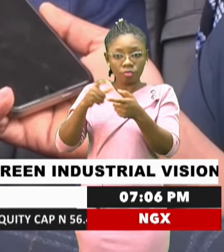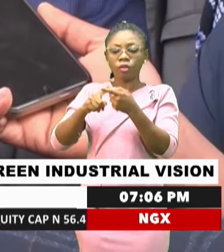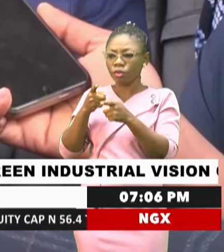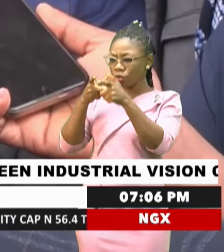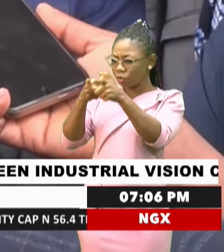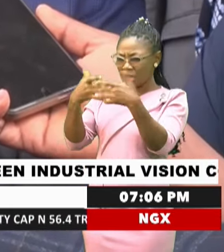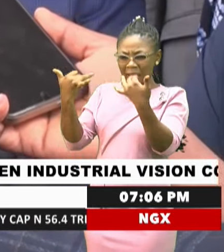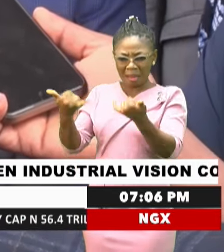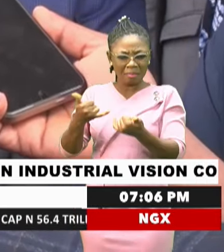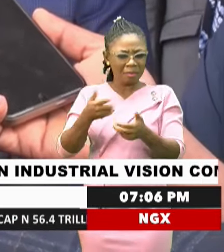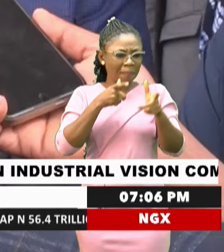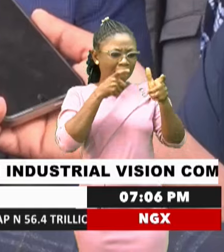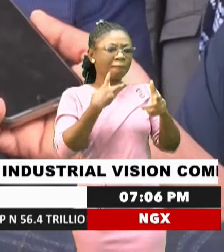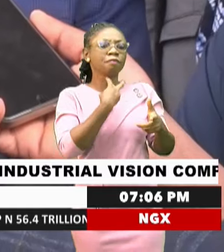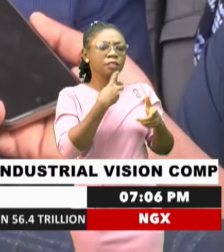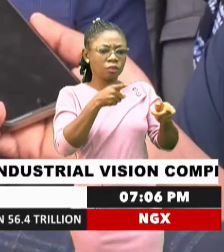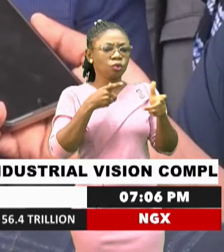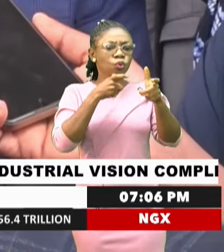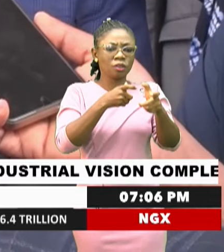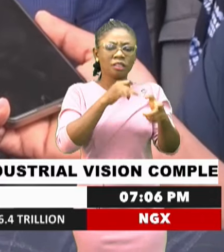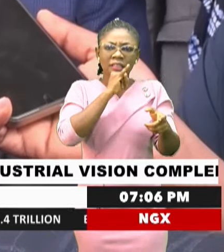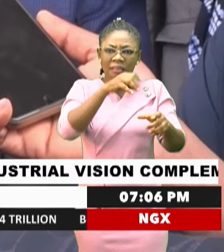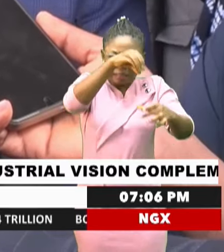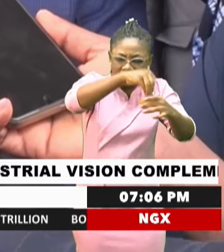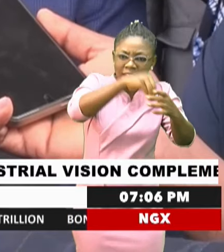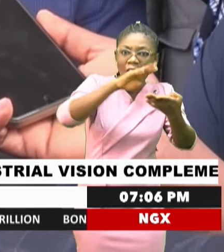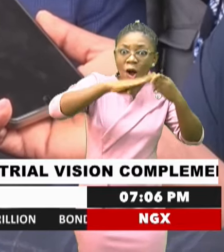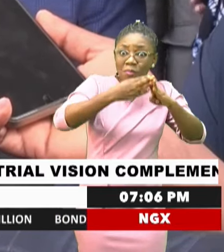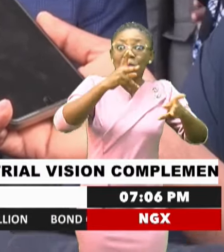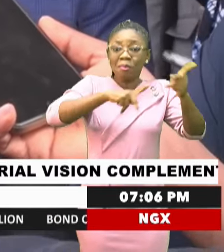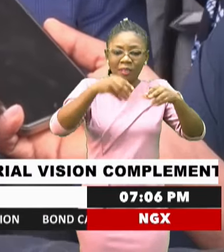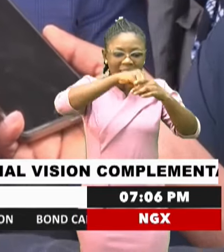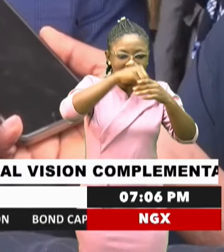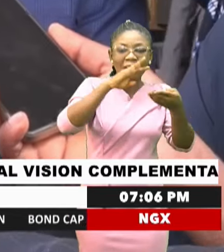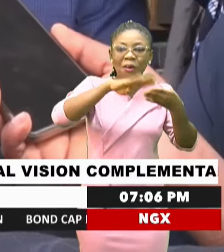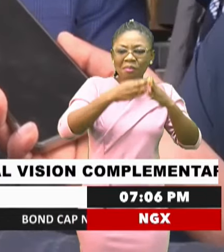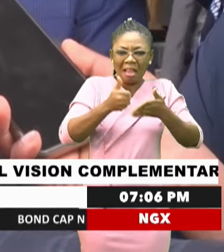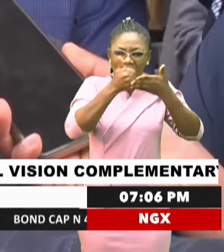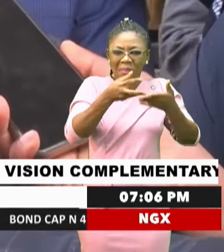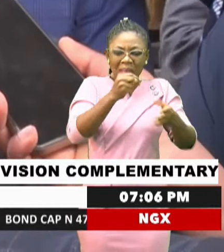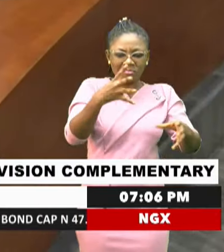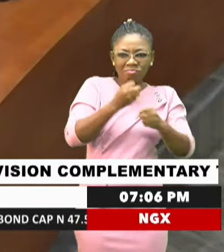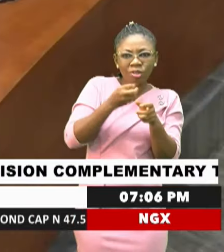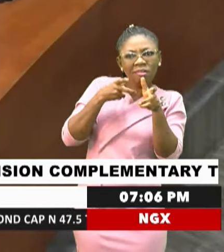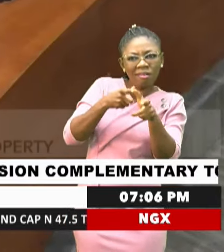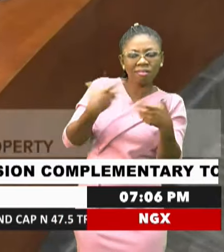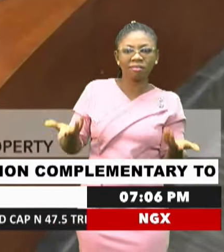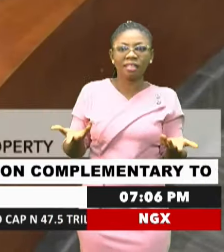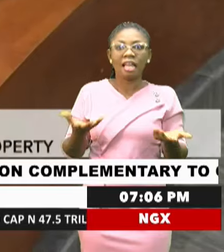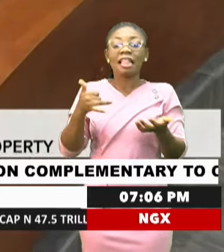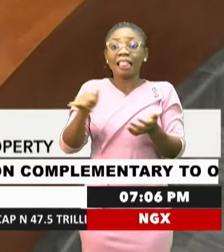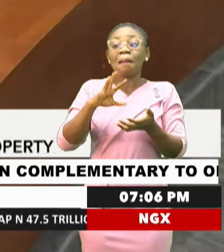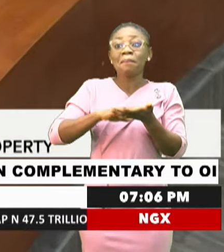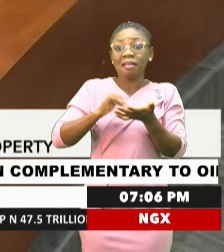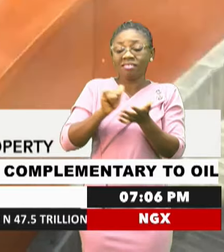embedded. part of the village. It's part of the community. And people in the community are helping them procure arms. It's asymmetrical. They believe that by